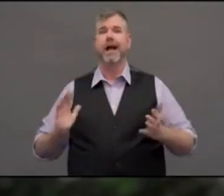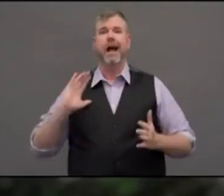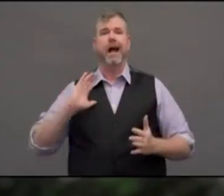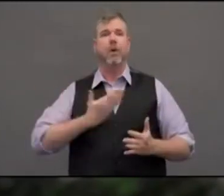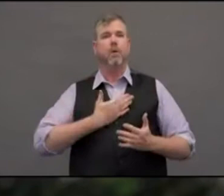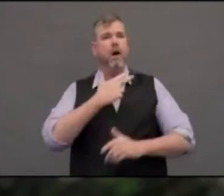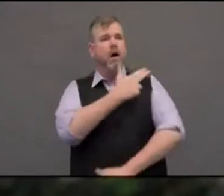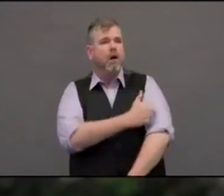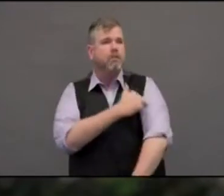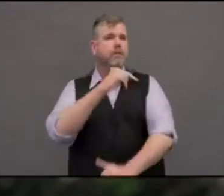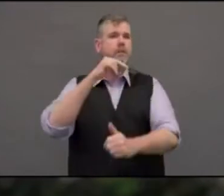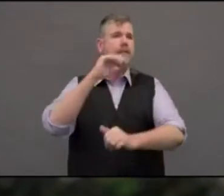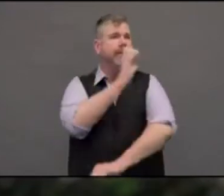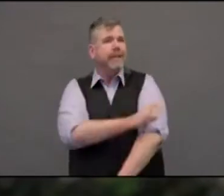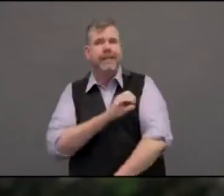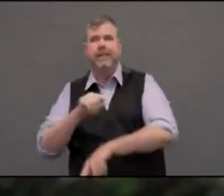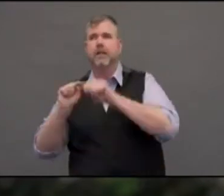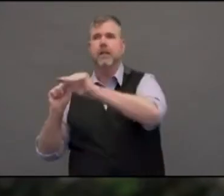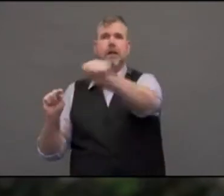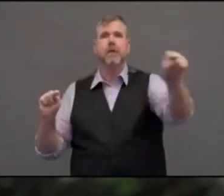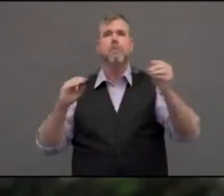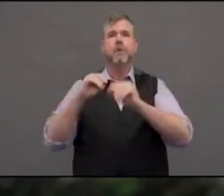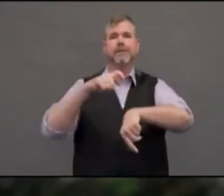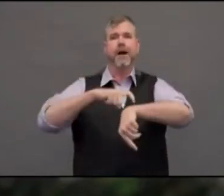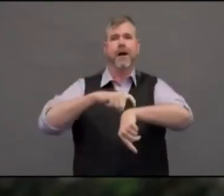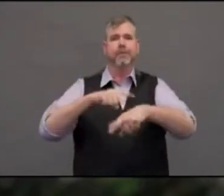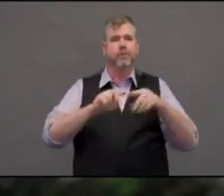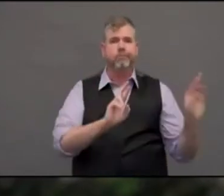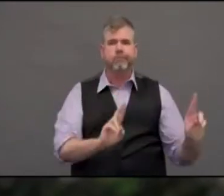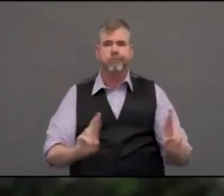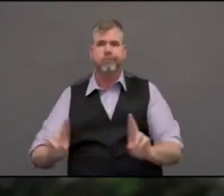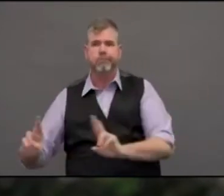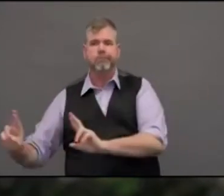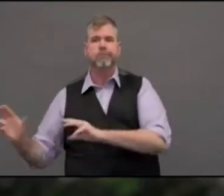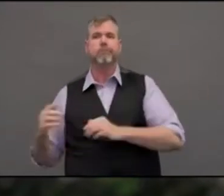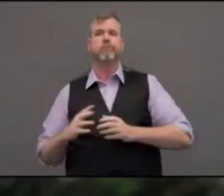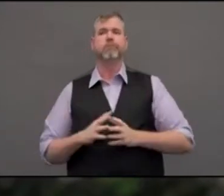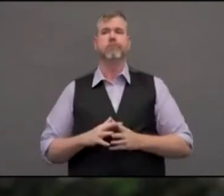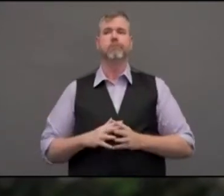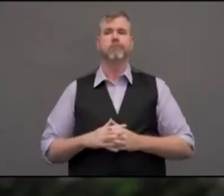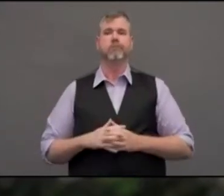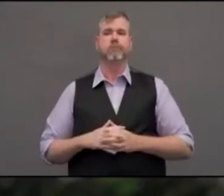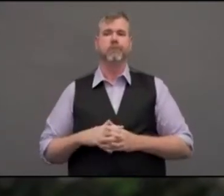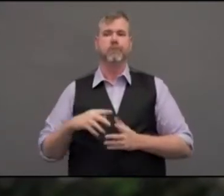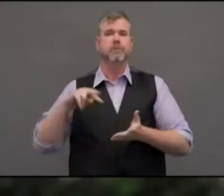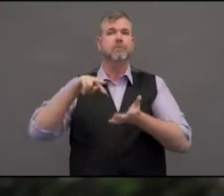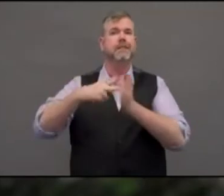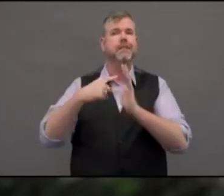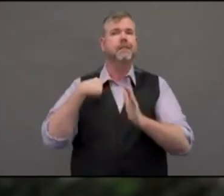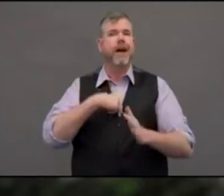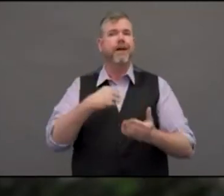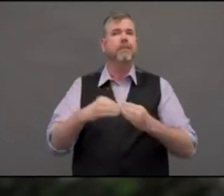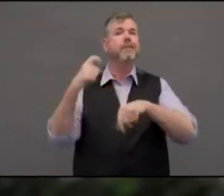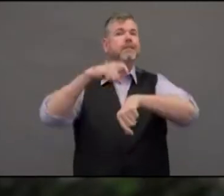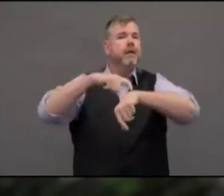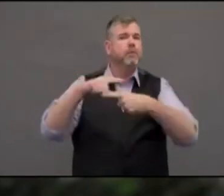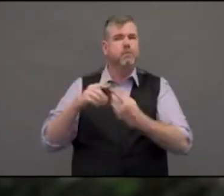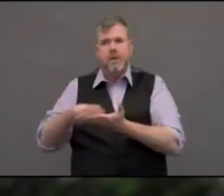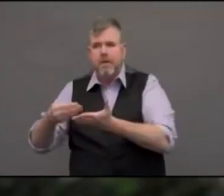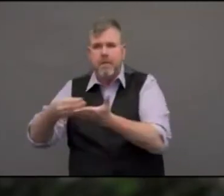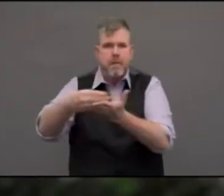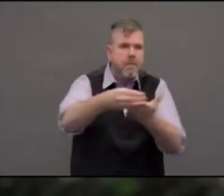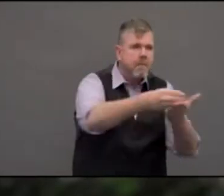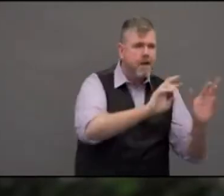capacity, to be able to purchase and secure critical hospital supply, including the PPE